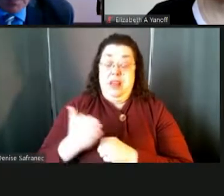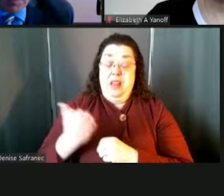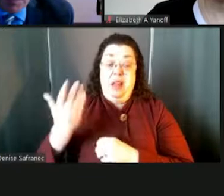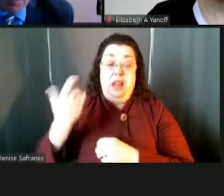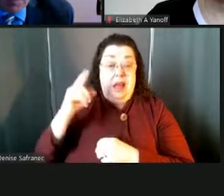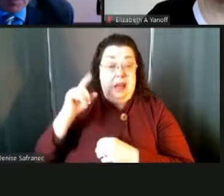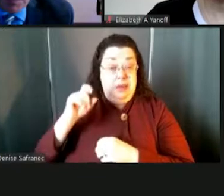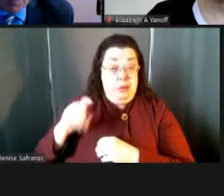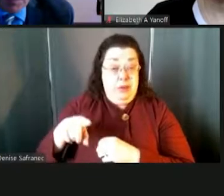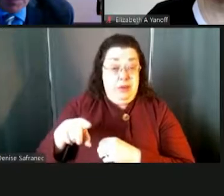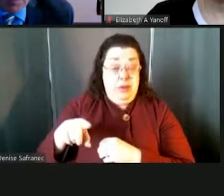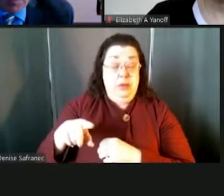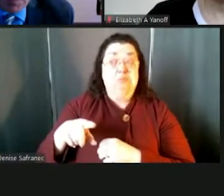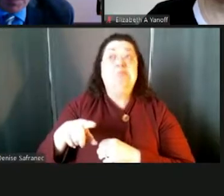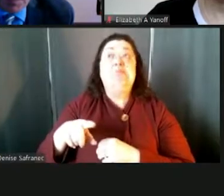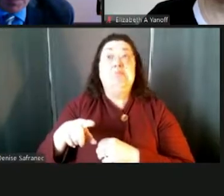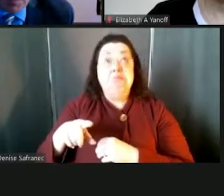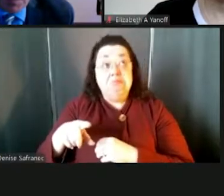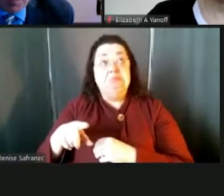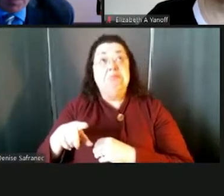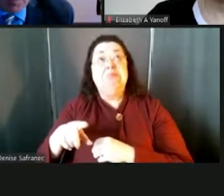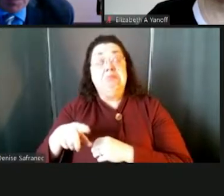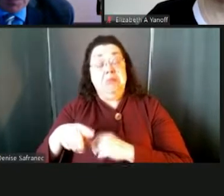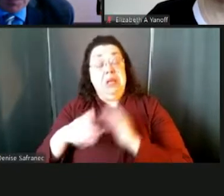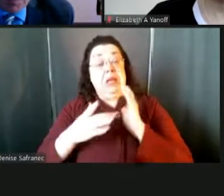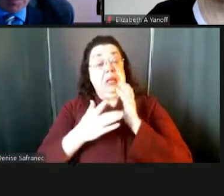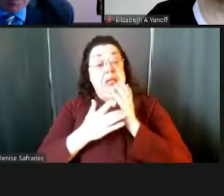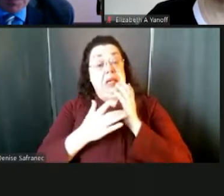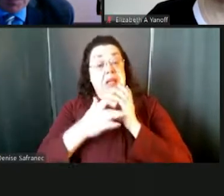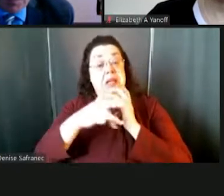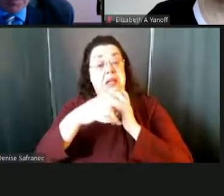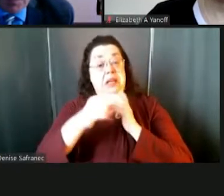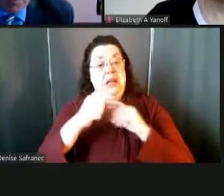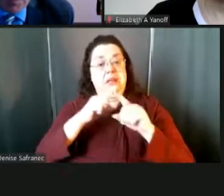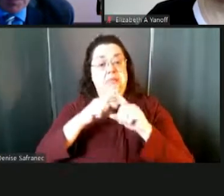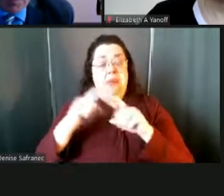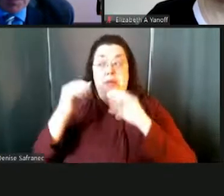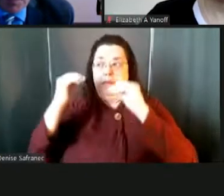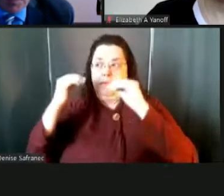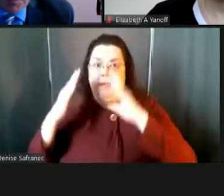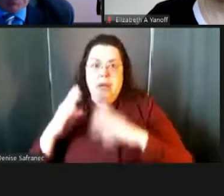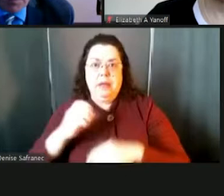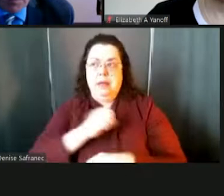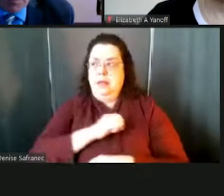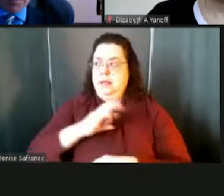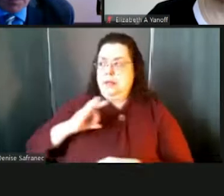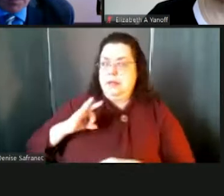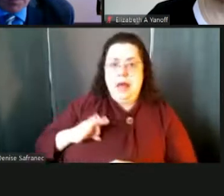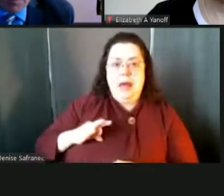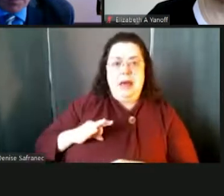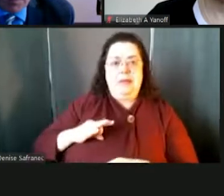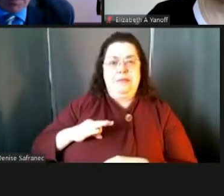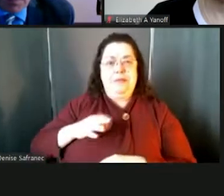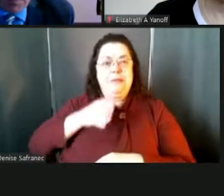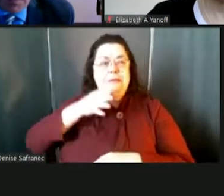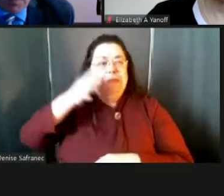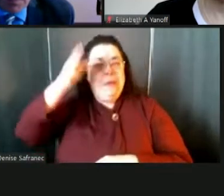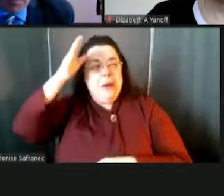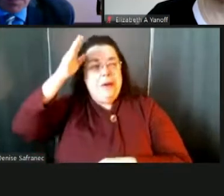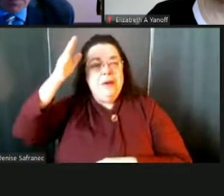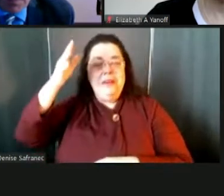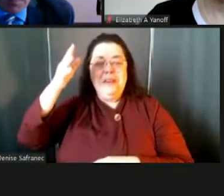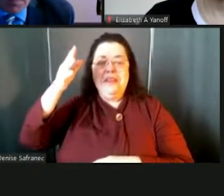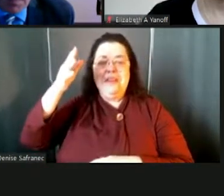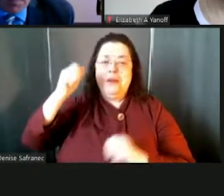the specific things like technology, the faculty and staff and administration and the parents, everybody kind of working together and